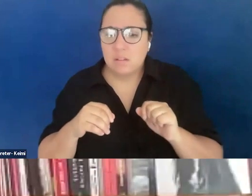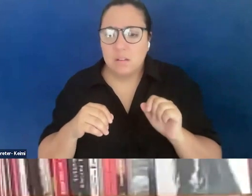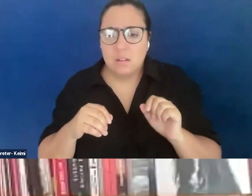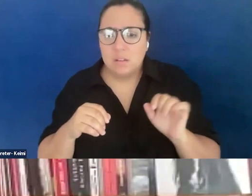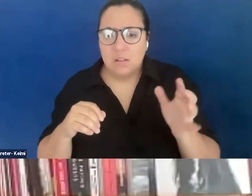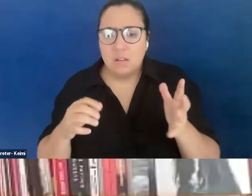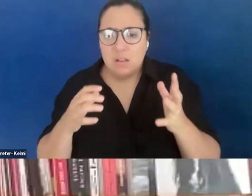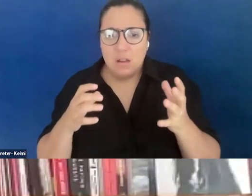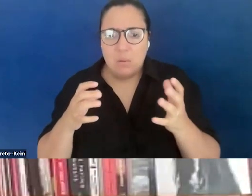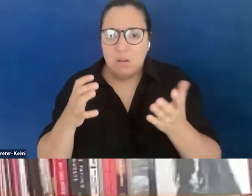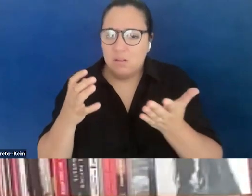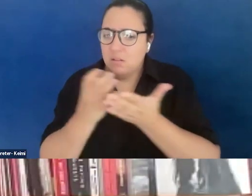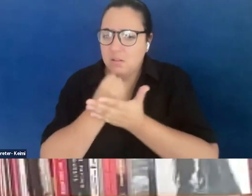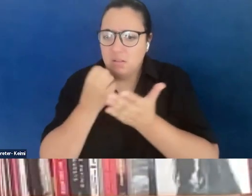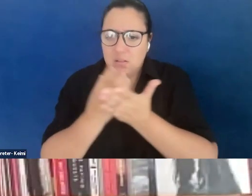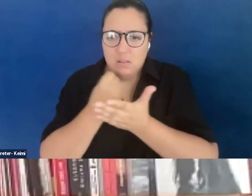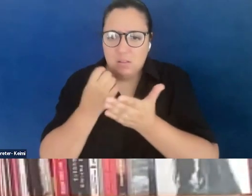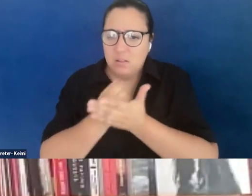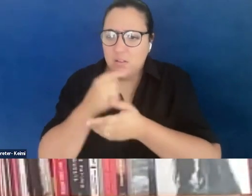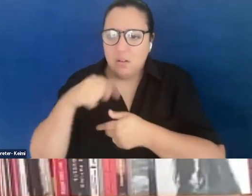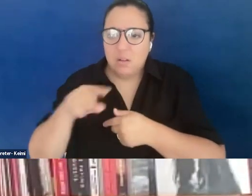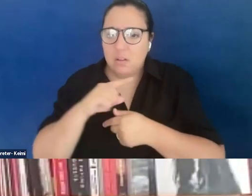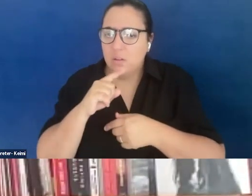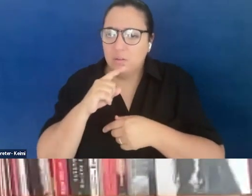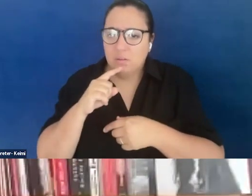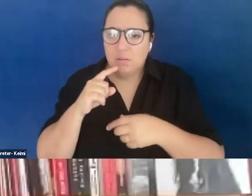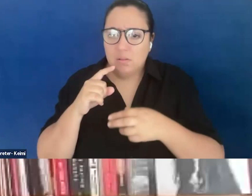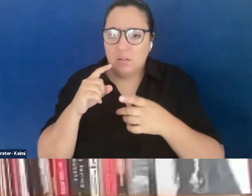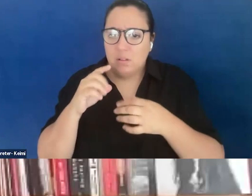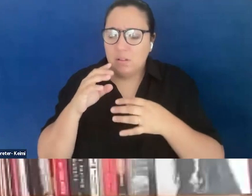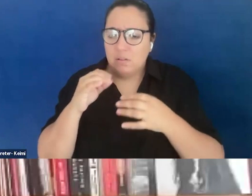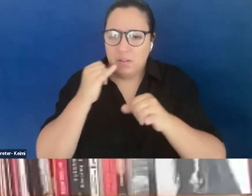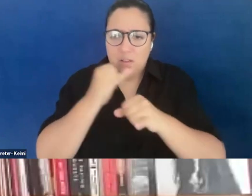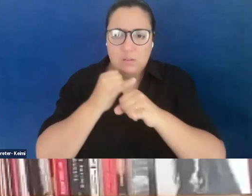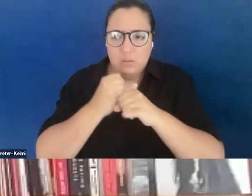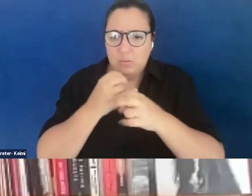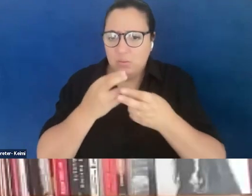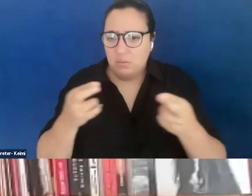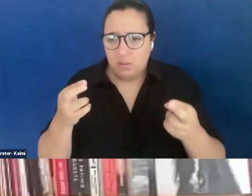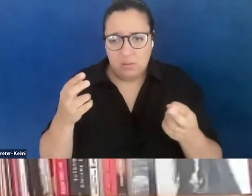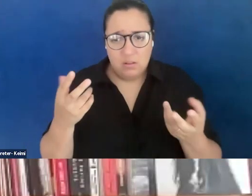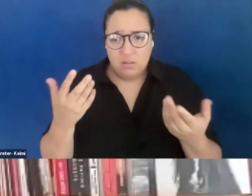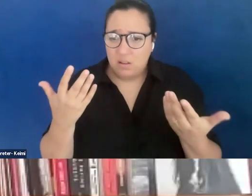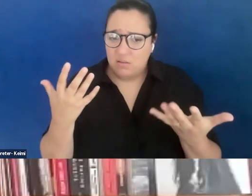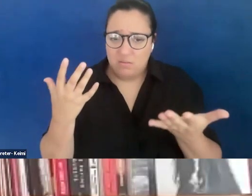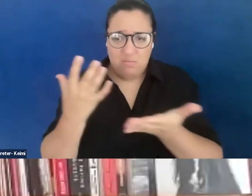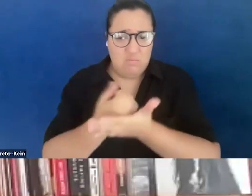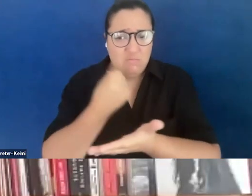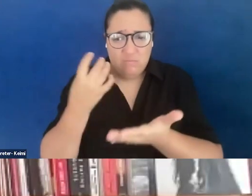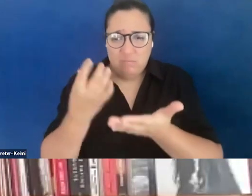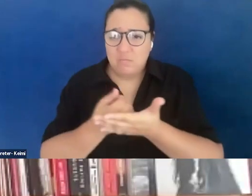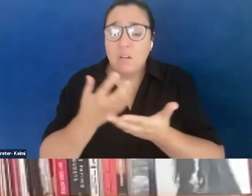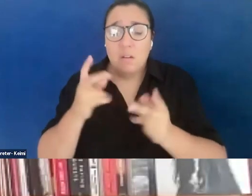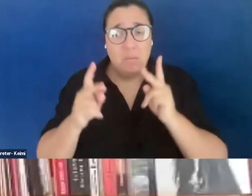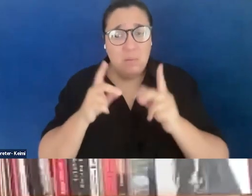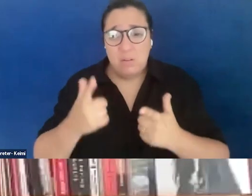institutional resources and go for broke and go for broke. People's lives are on the line, right? And so even I feel you